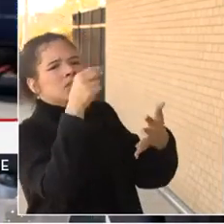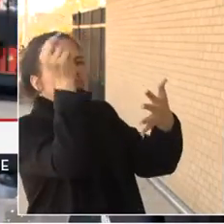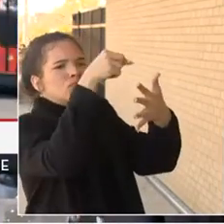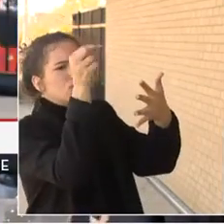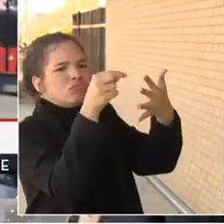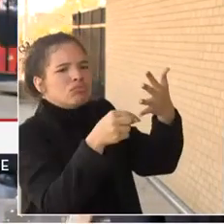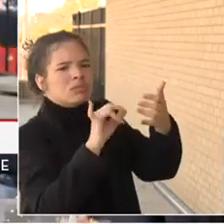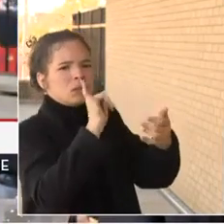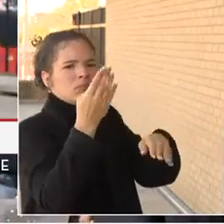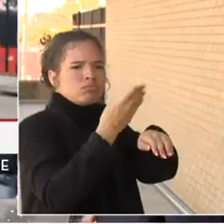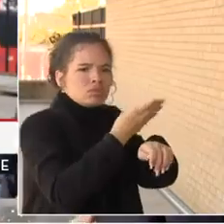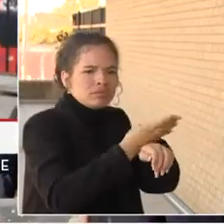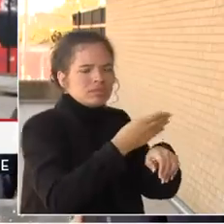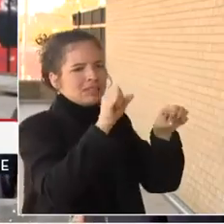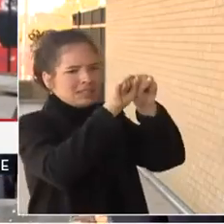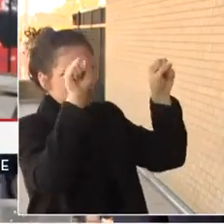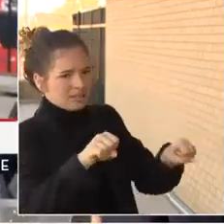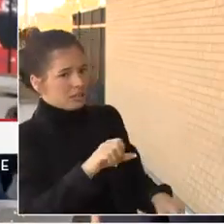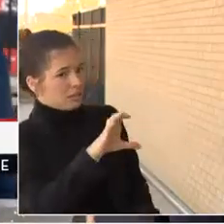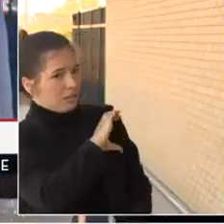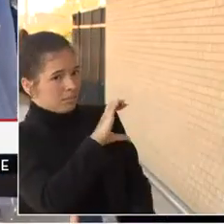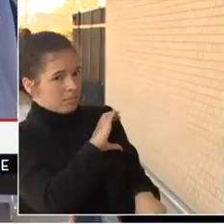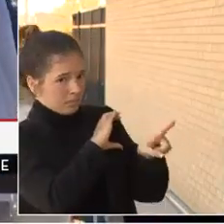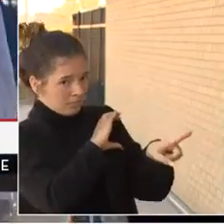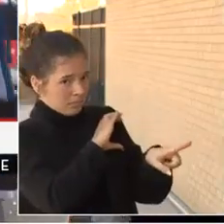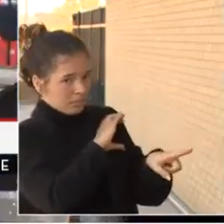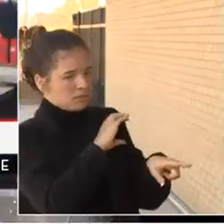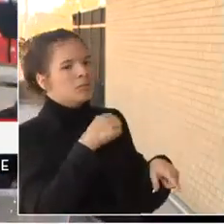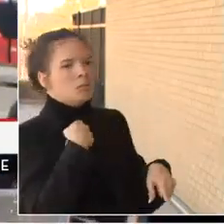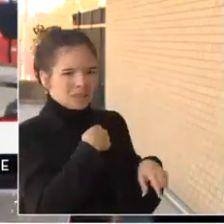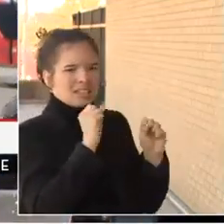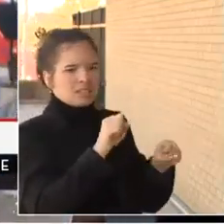and then we'll be able to do it. All right. Thank you, everybody.